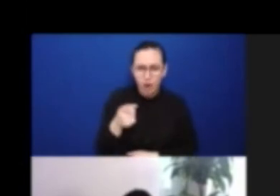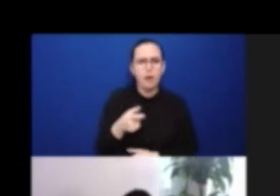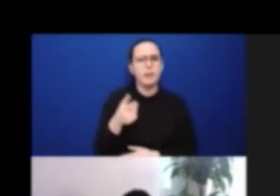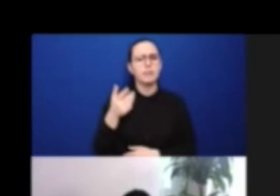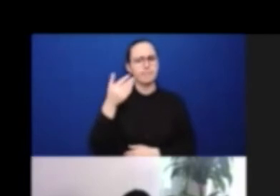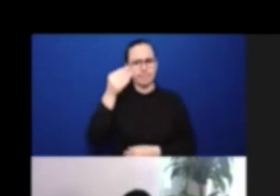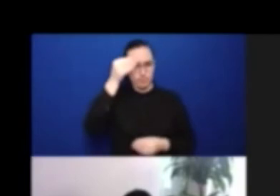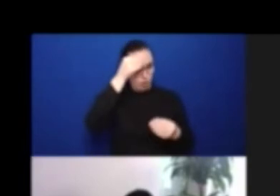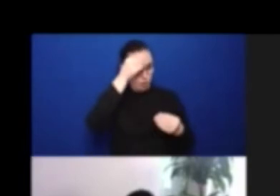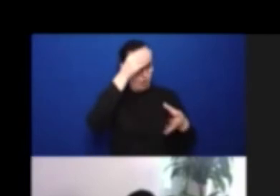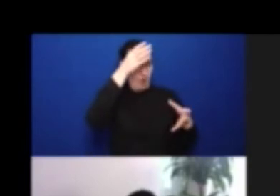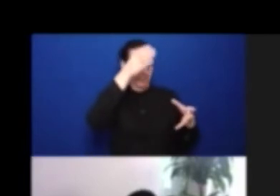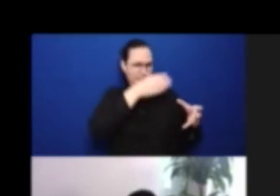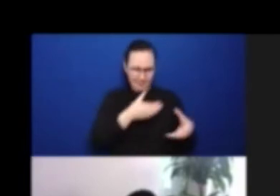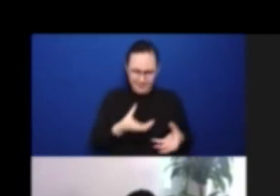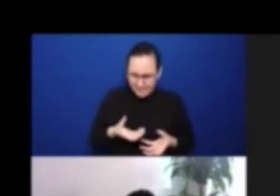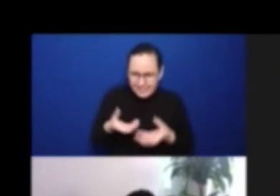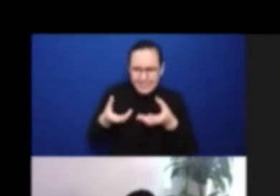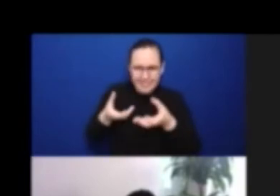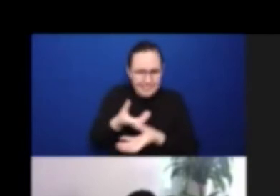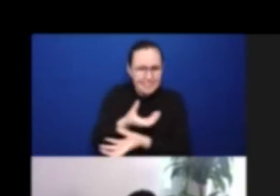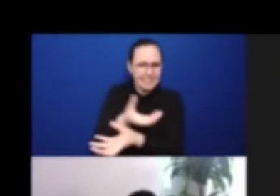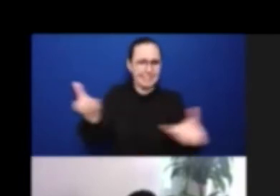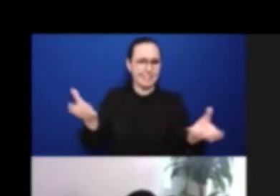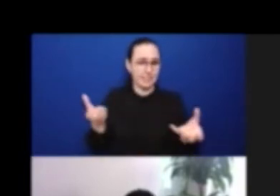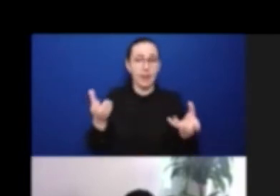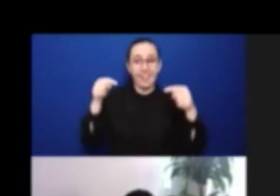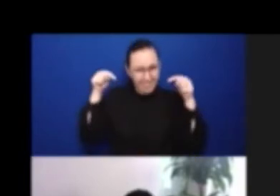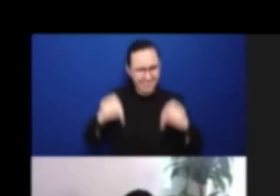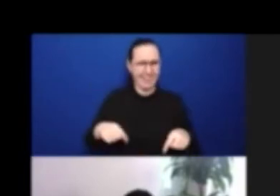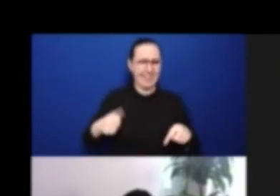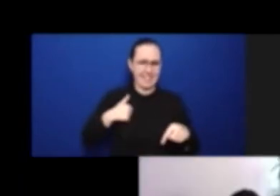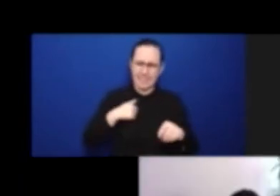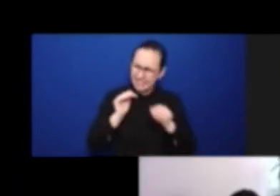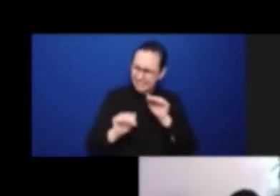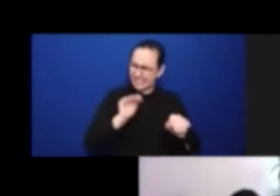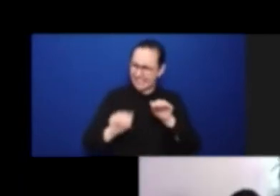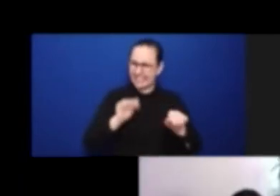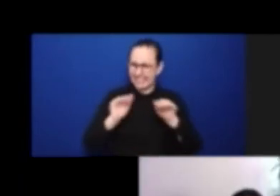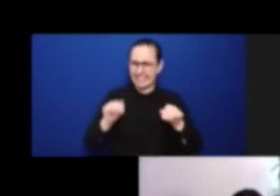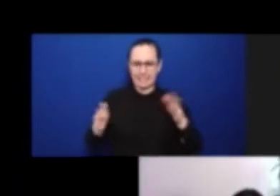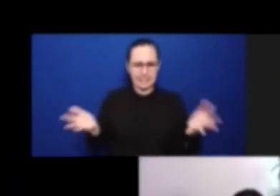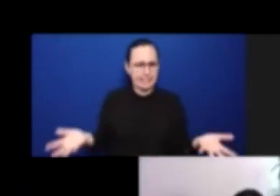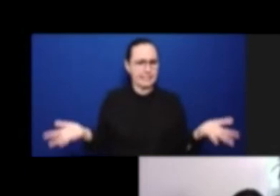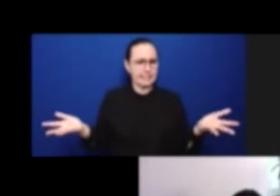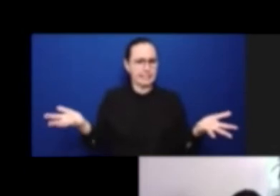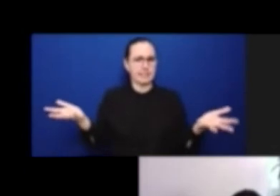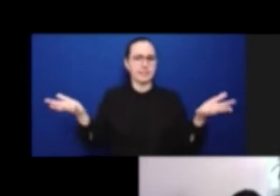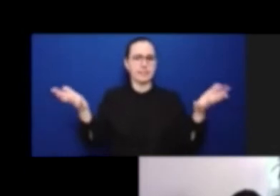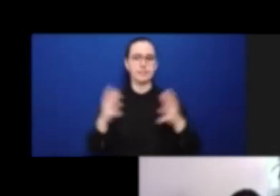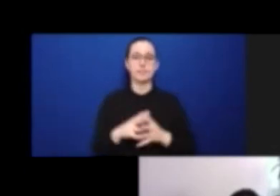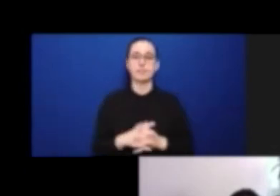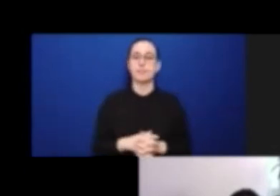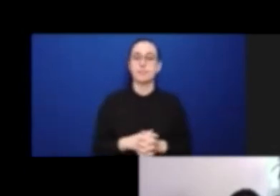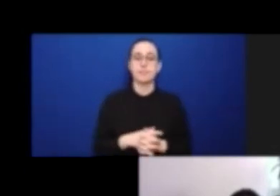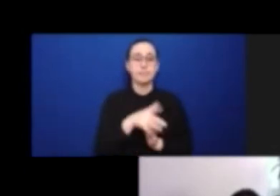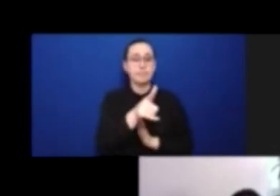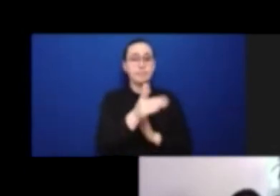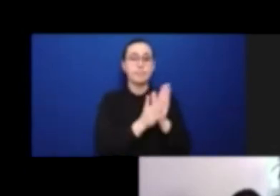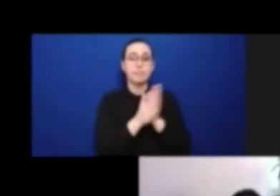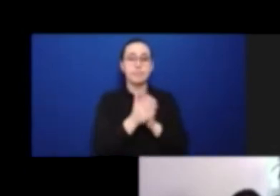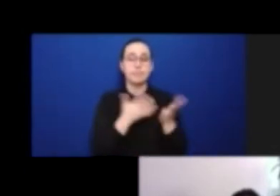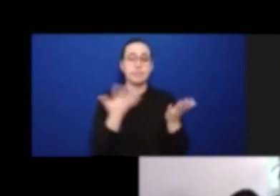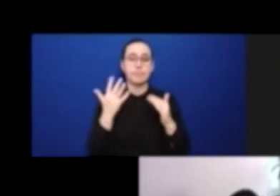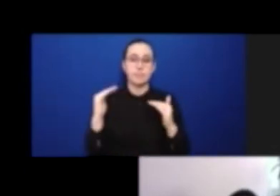where the action is taking place. And she has a high interest in federal and provincial disability policy, and uses